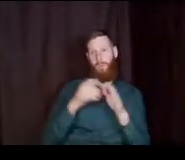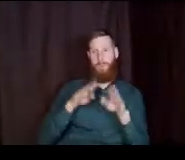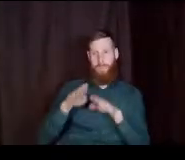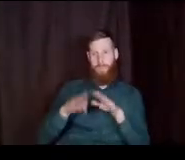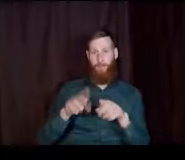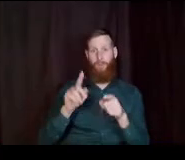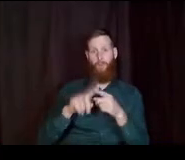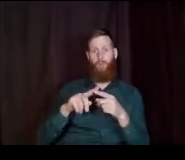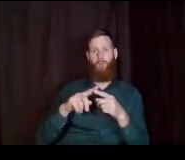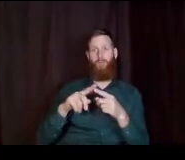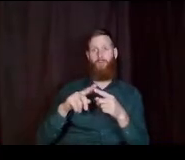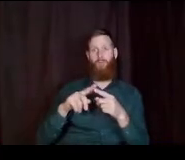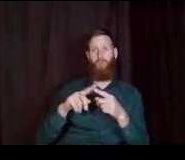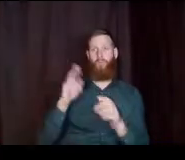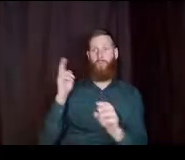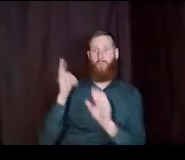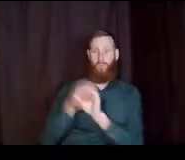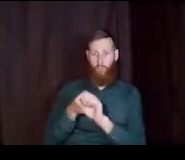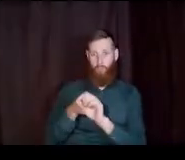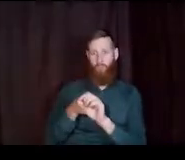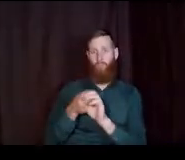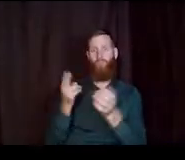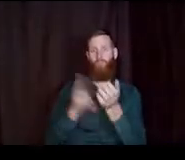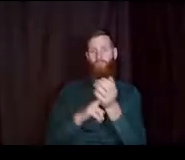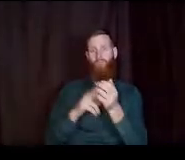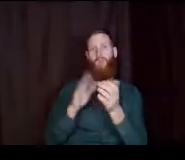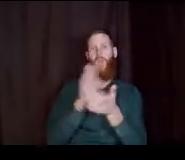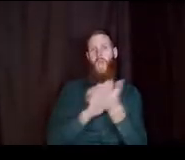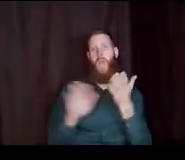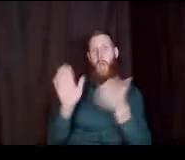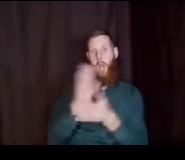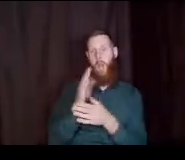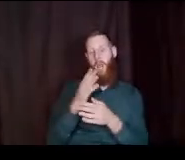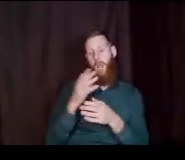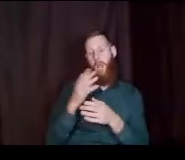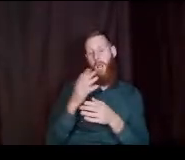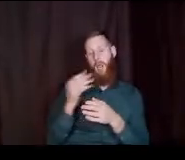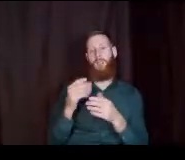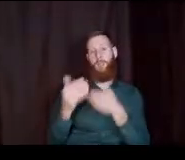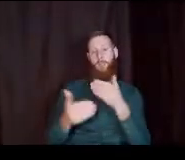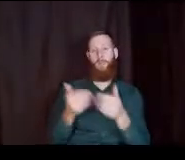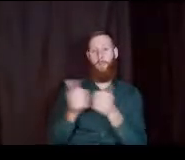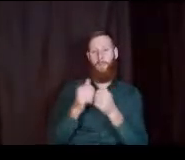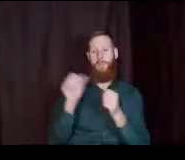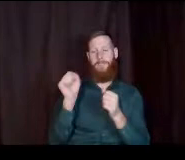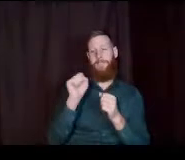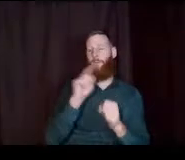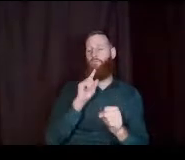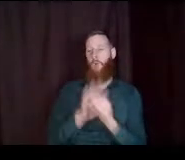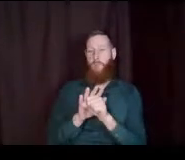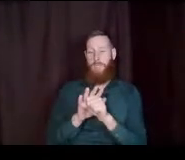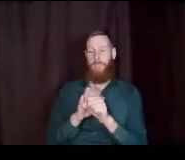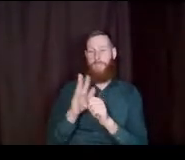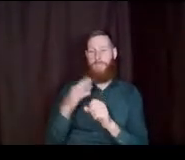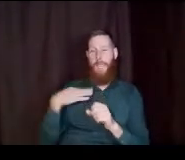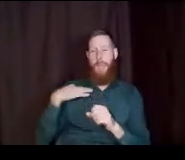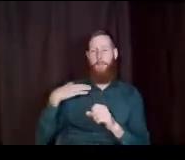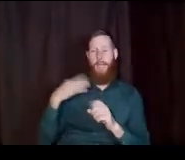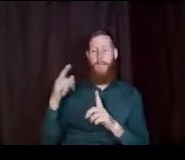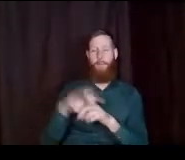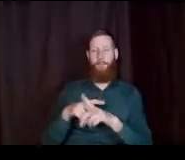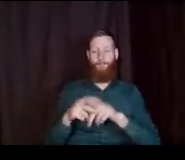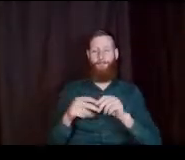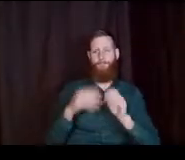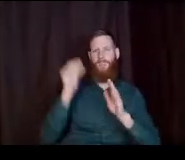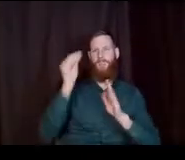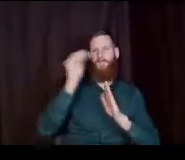And filling out all the steps for the Seattle Promise application and then. Making sure you fill out